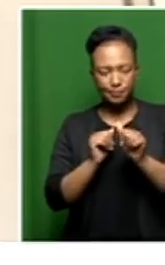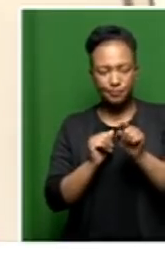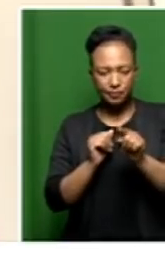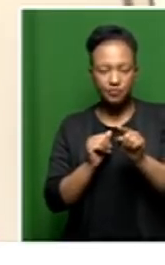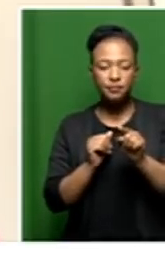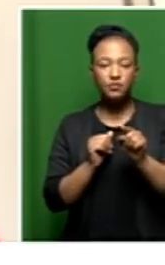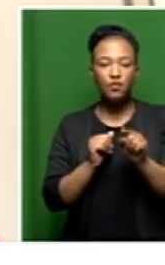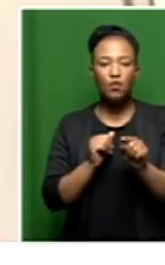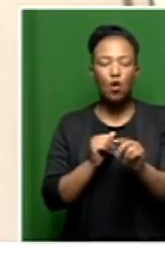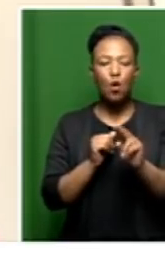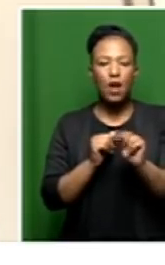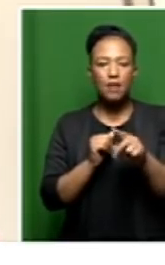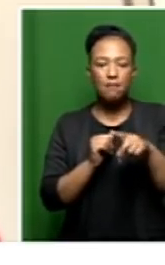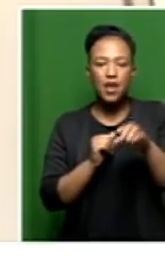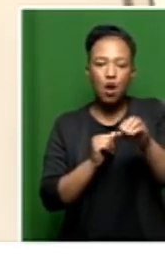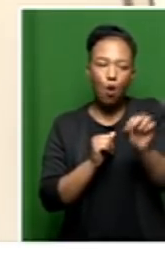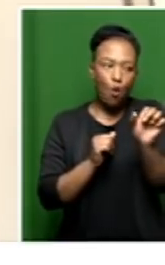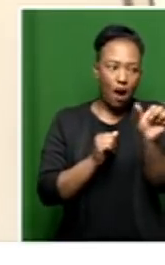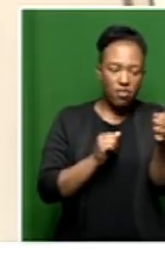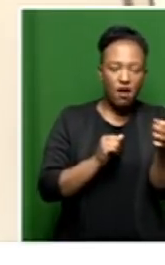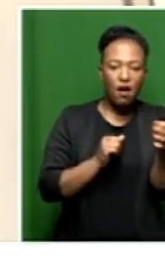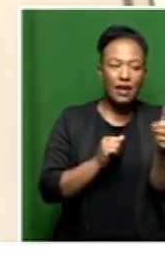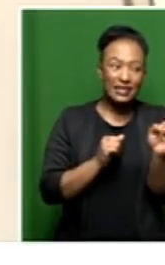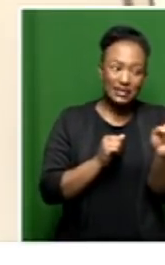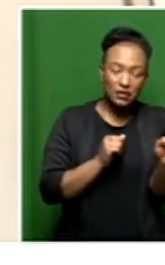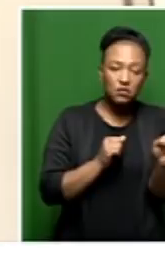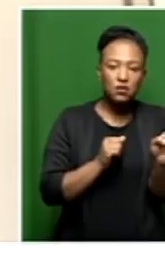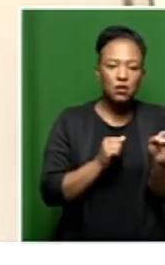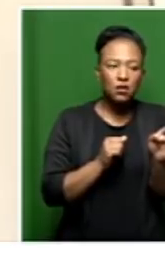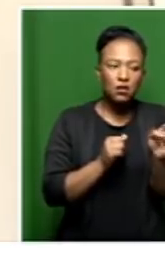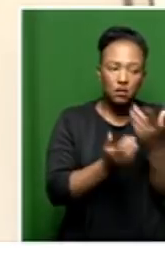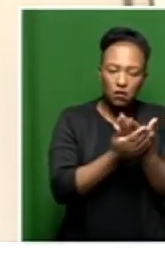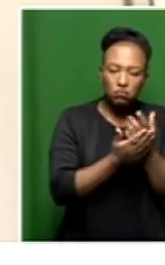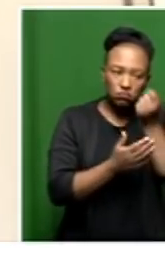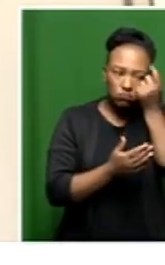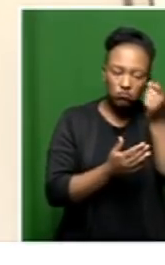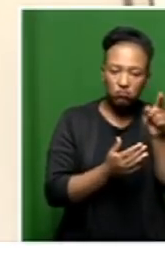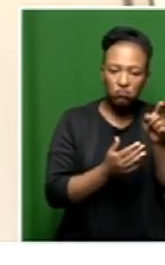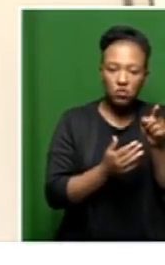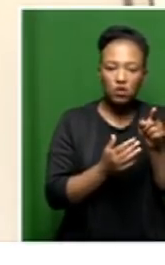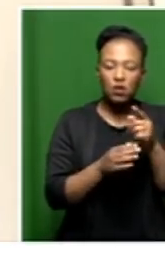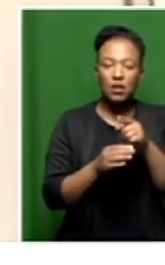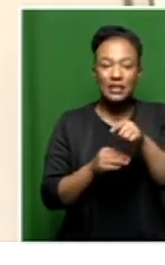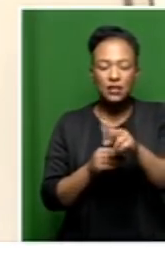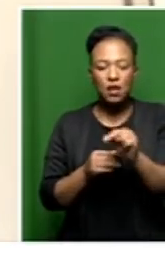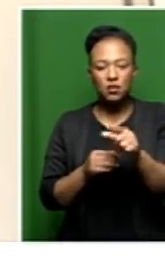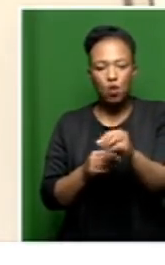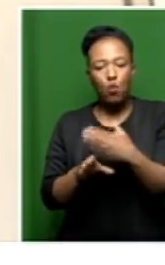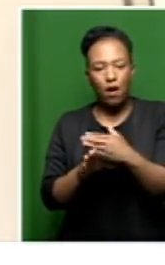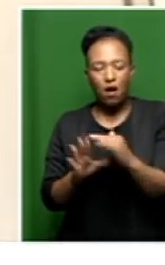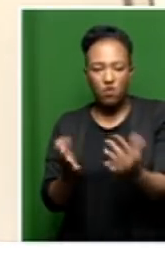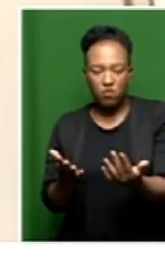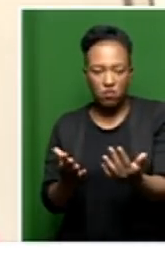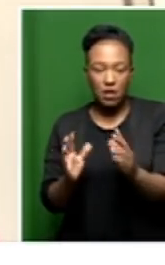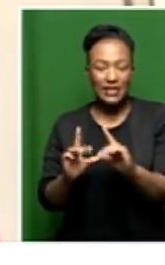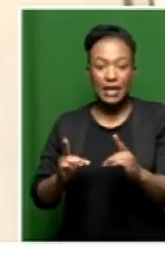get an NPO that will be in a position to understand how the facility should run. So it's not